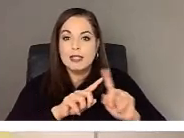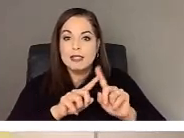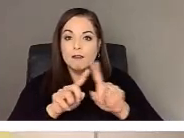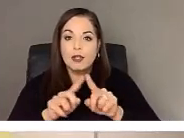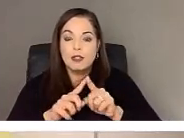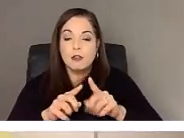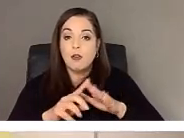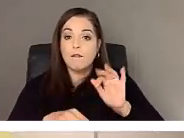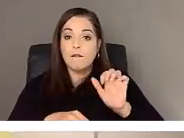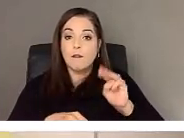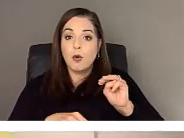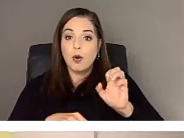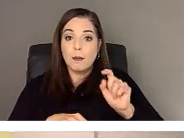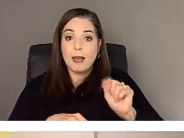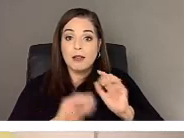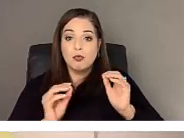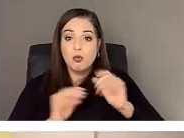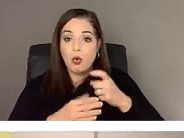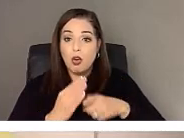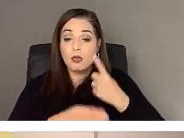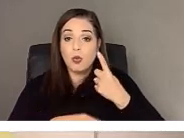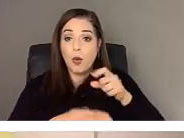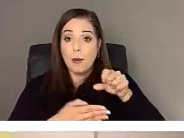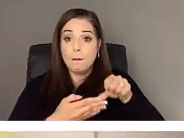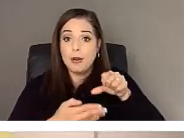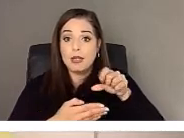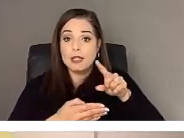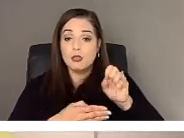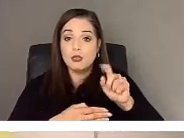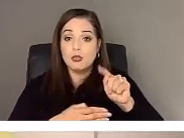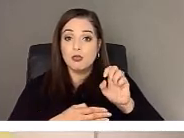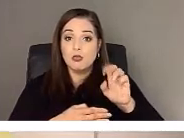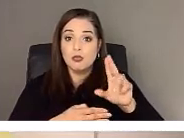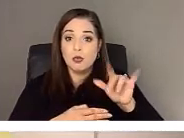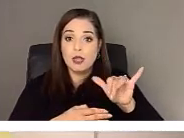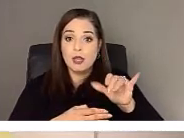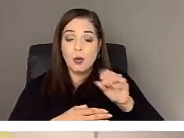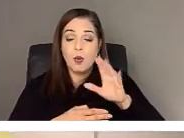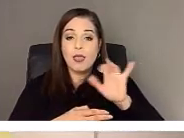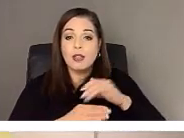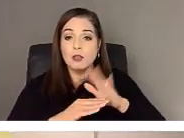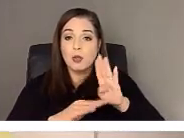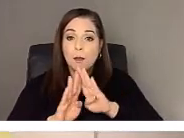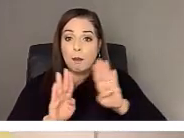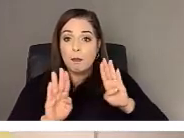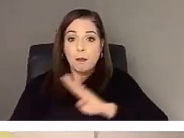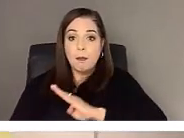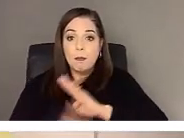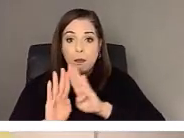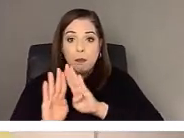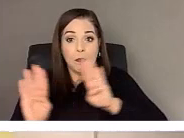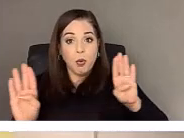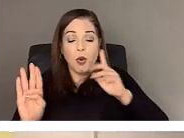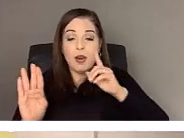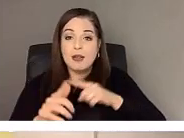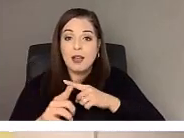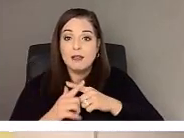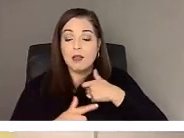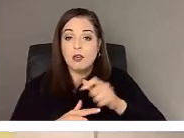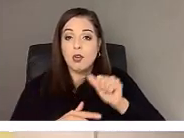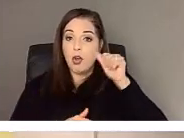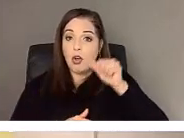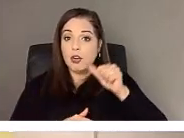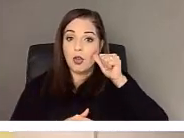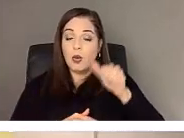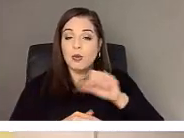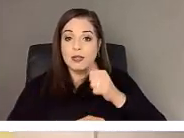The picture here is one button studio, and that's their light board and audio setup, which would be perfect for a lot of voice work. And this